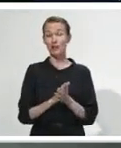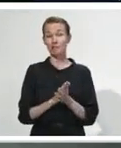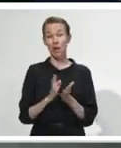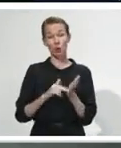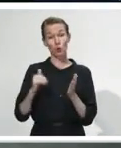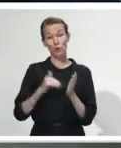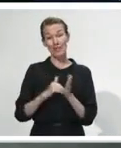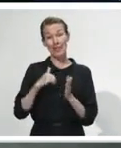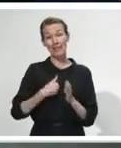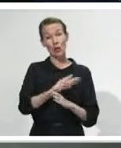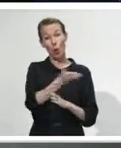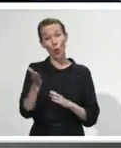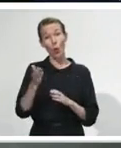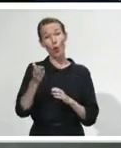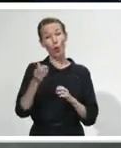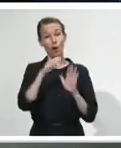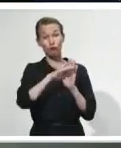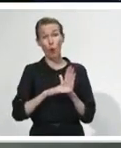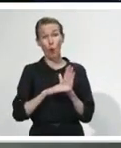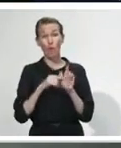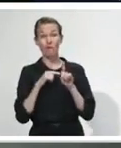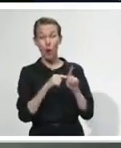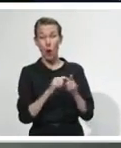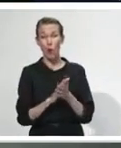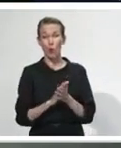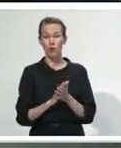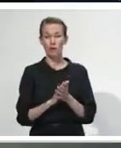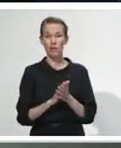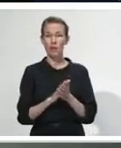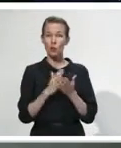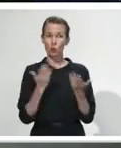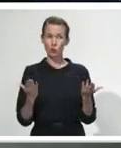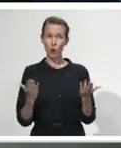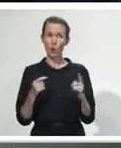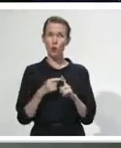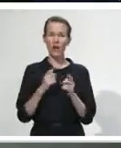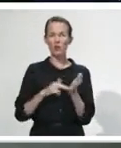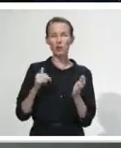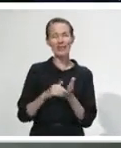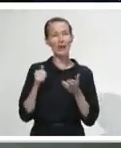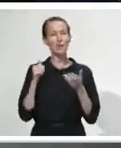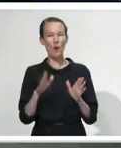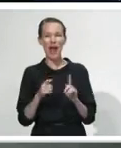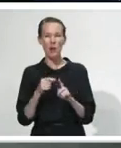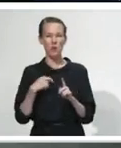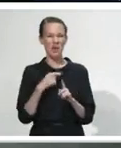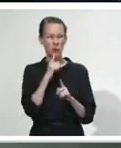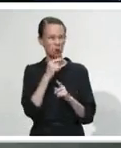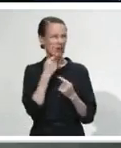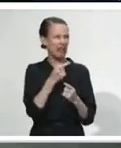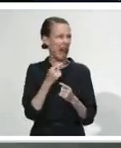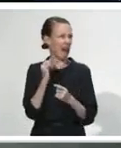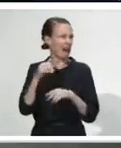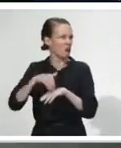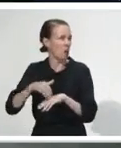that I would characterize it as dobbing, necessarily, because actually that's not really in our culture as a country, but really